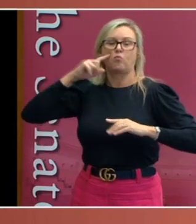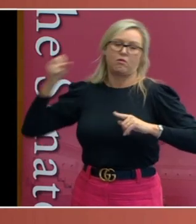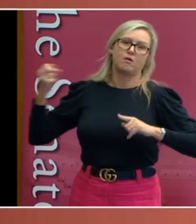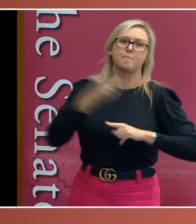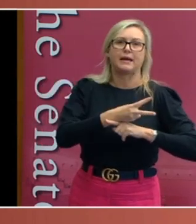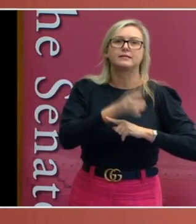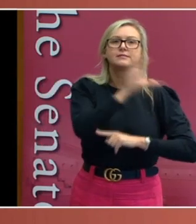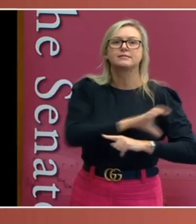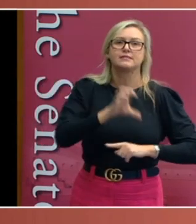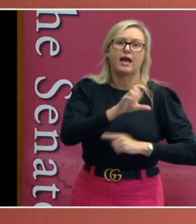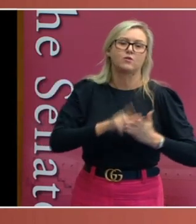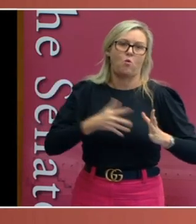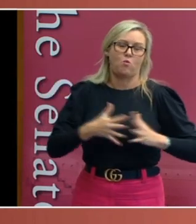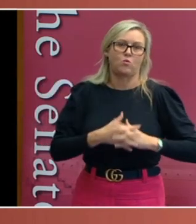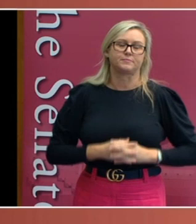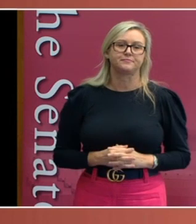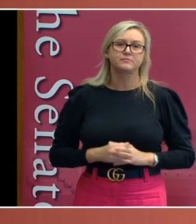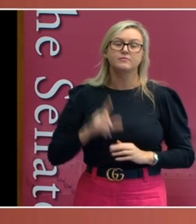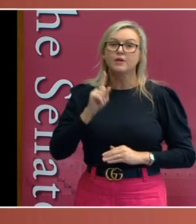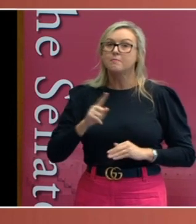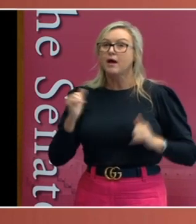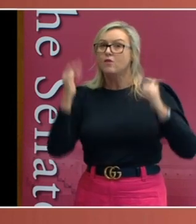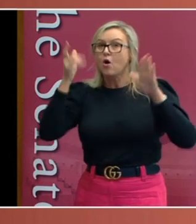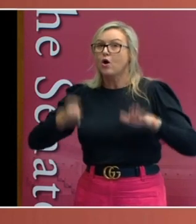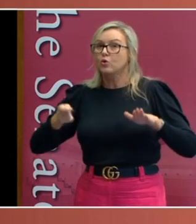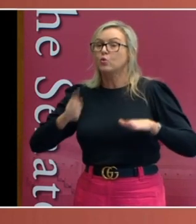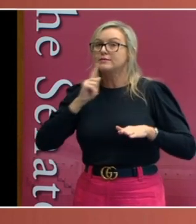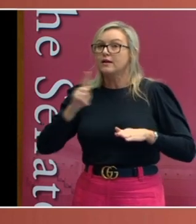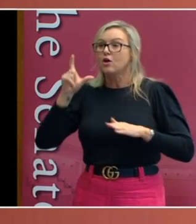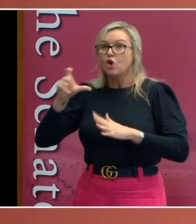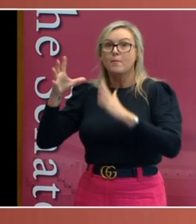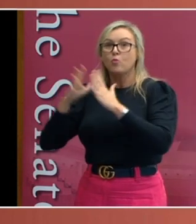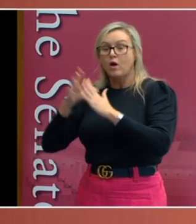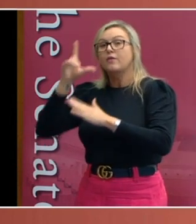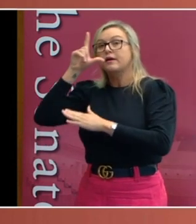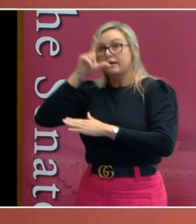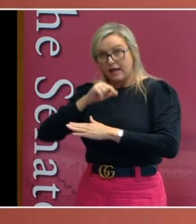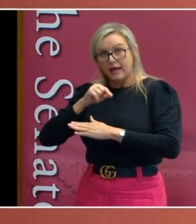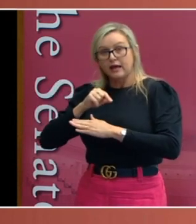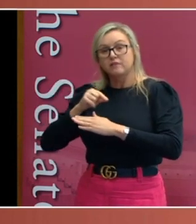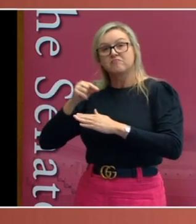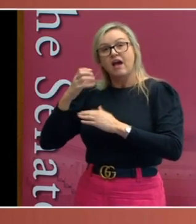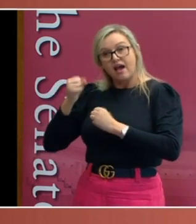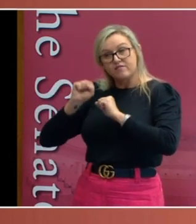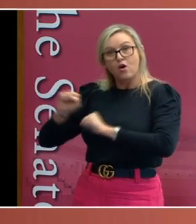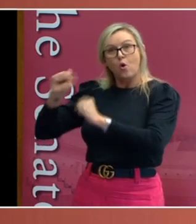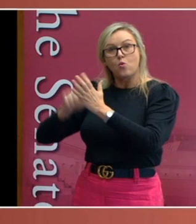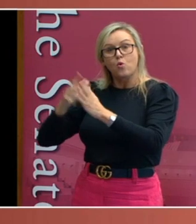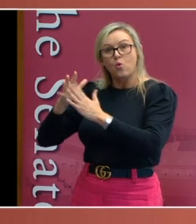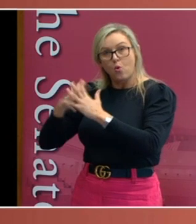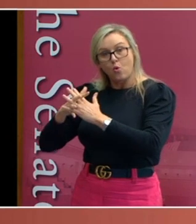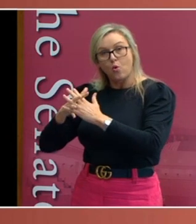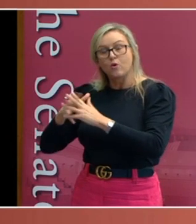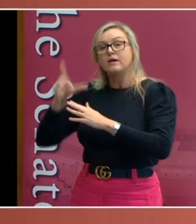The High Court has also held that the Commonwealth may enact a law that covers a particular field to the